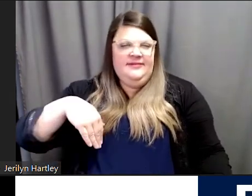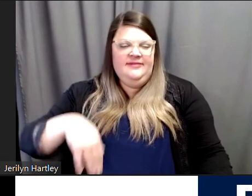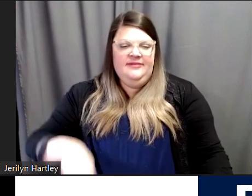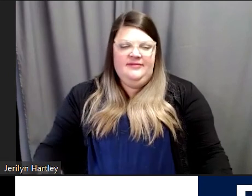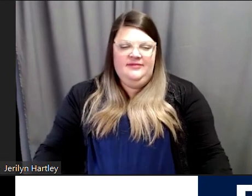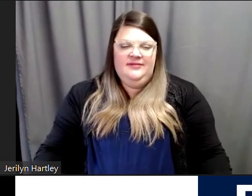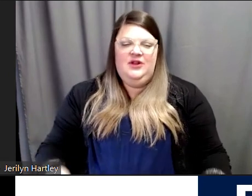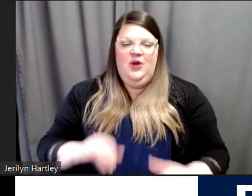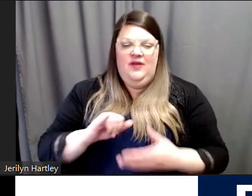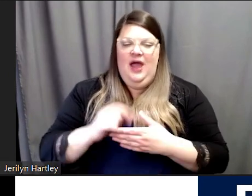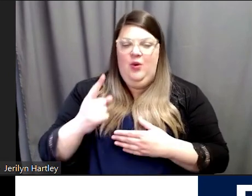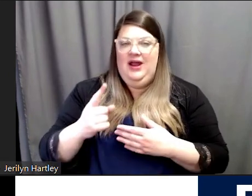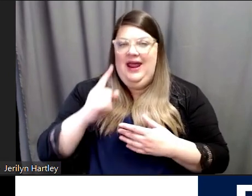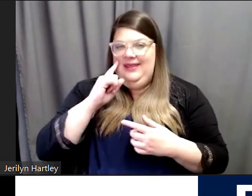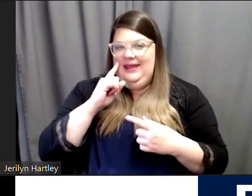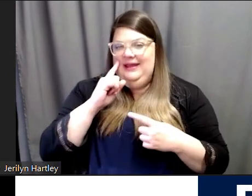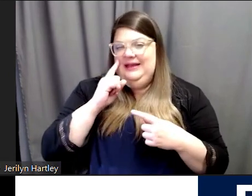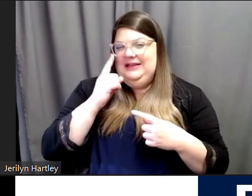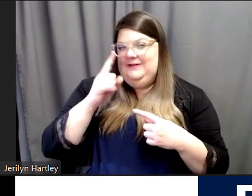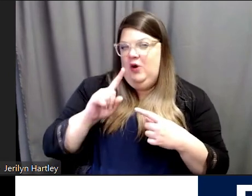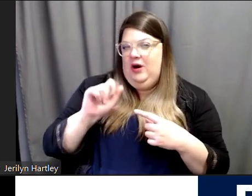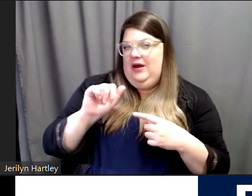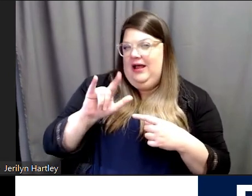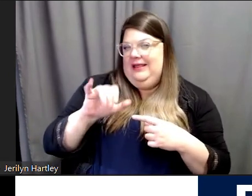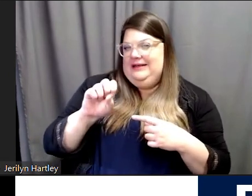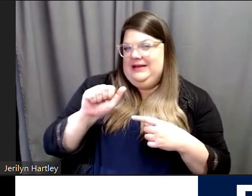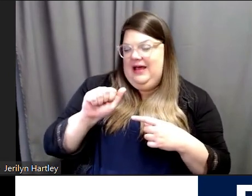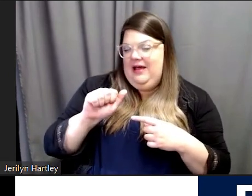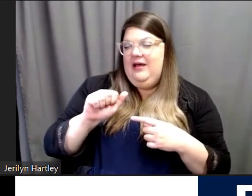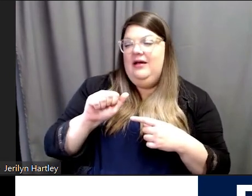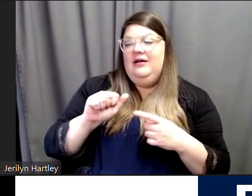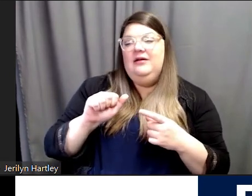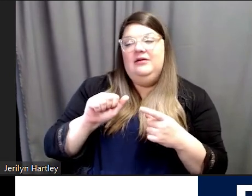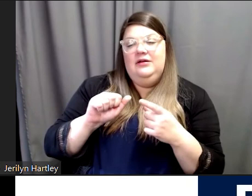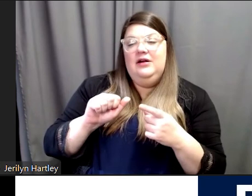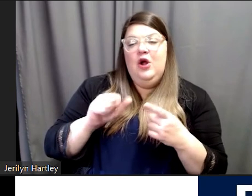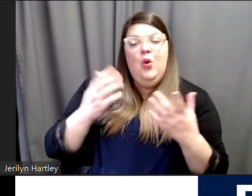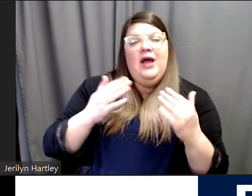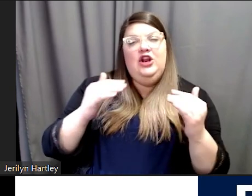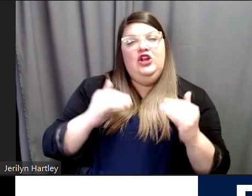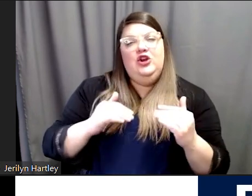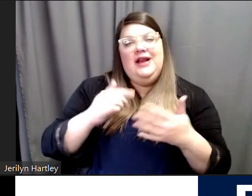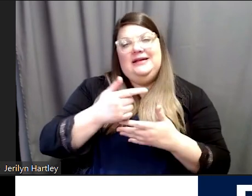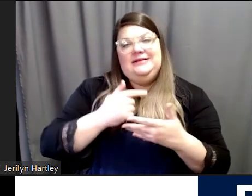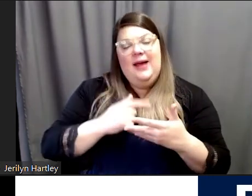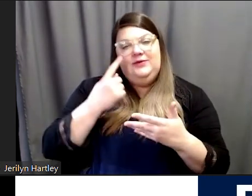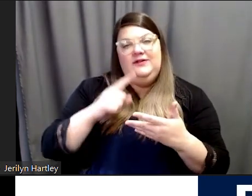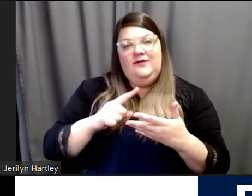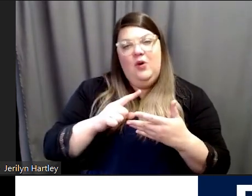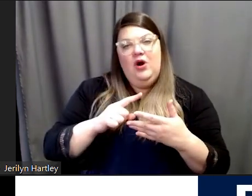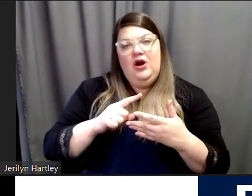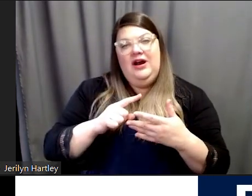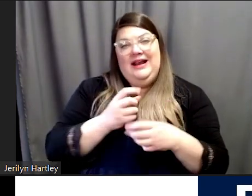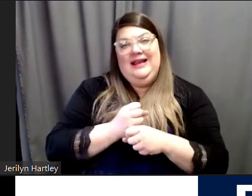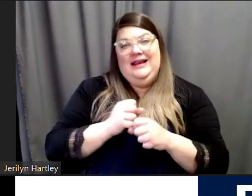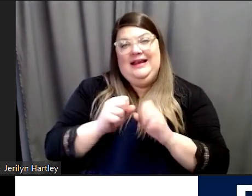one, I believe, is also for Alyssa. What are your next steps with respect to getting state action